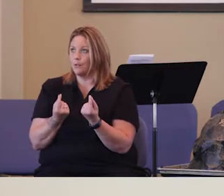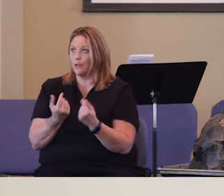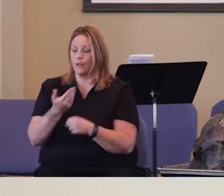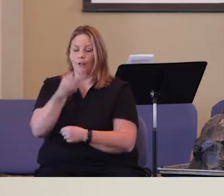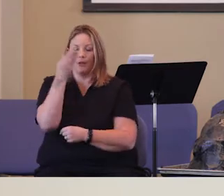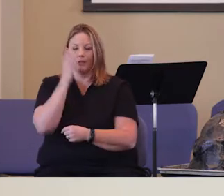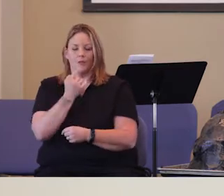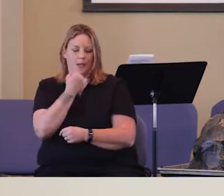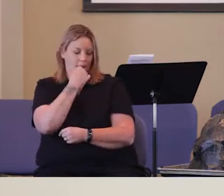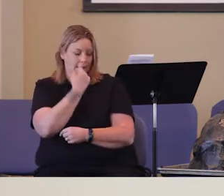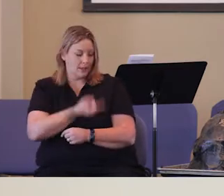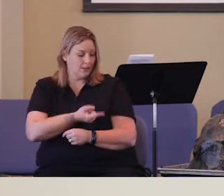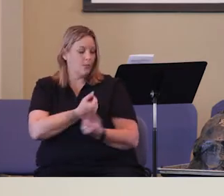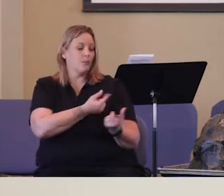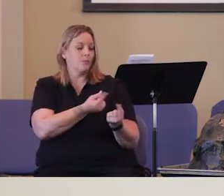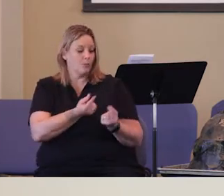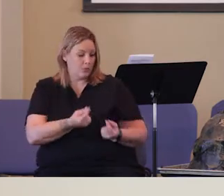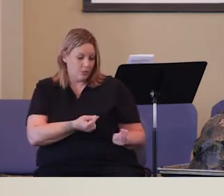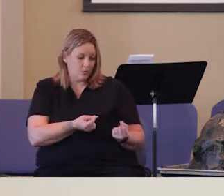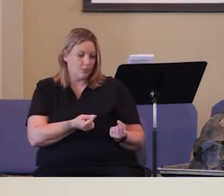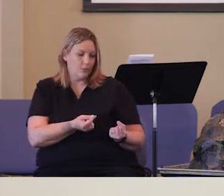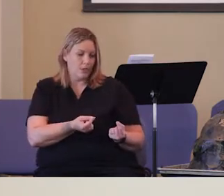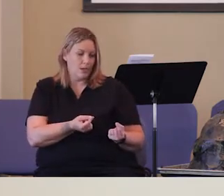So, God tells him, you know, what to do,